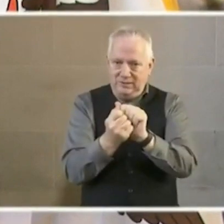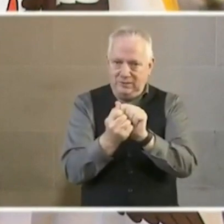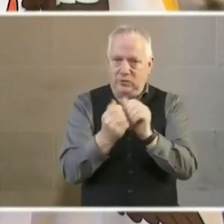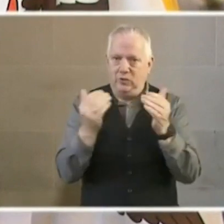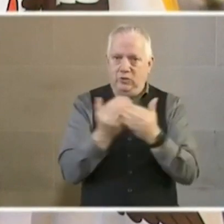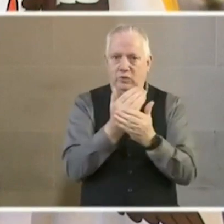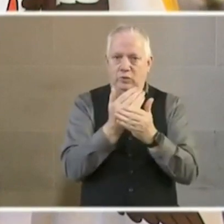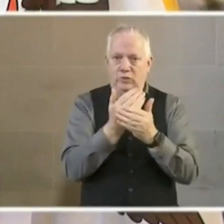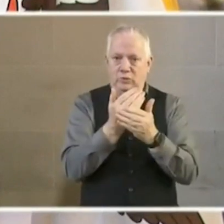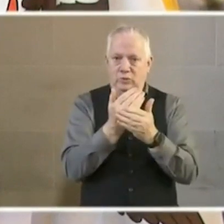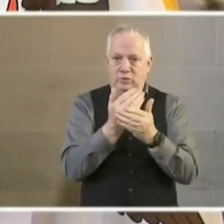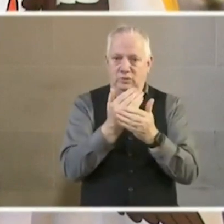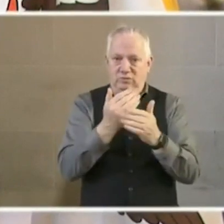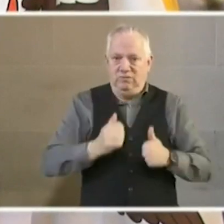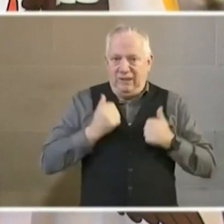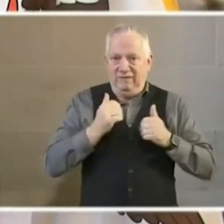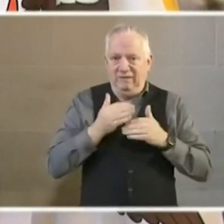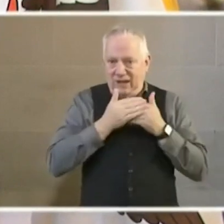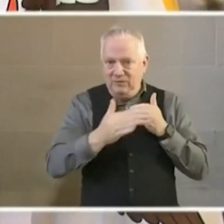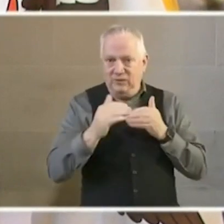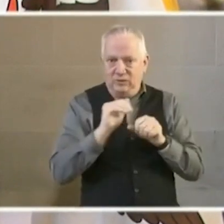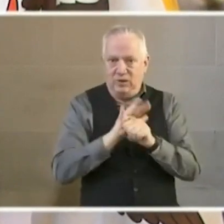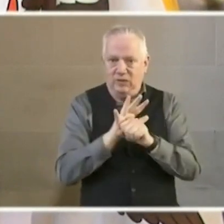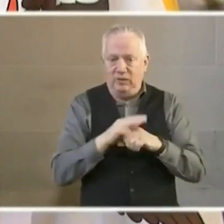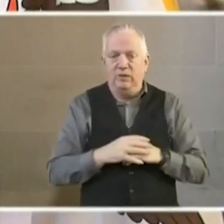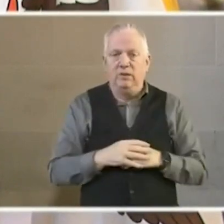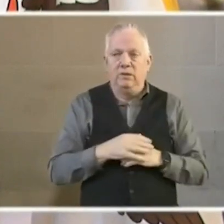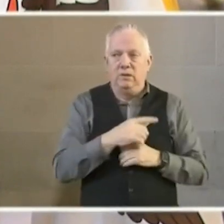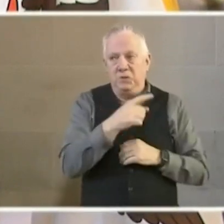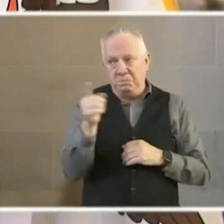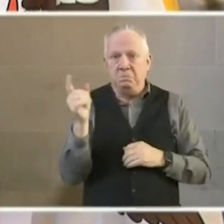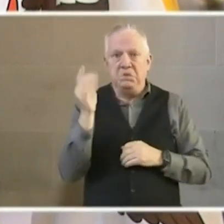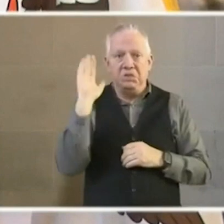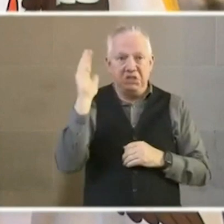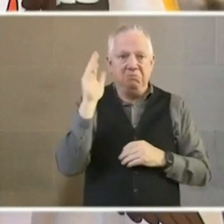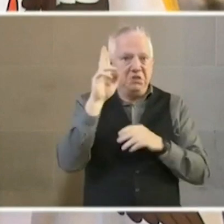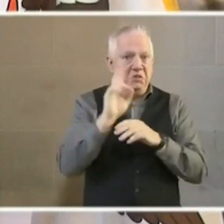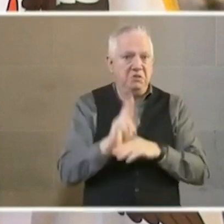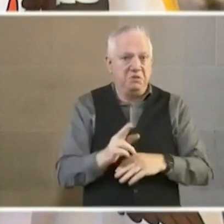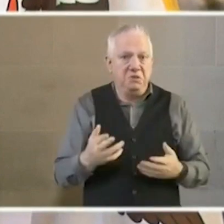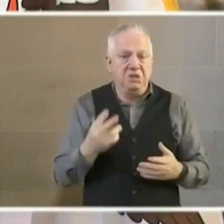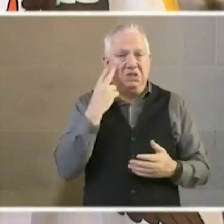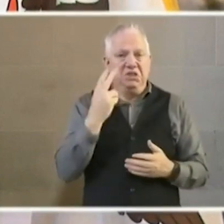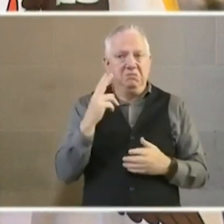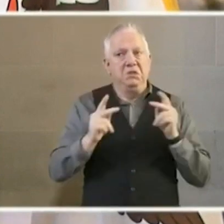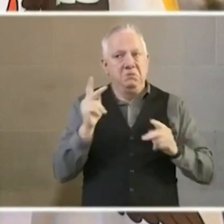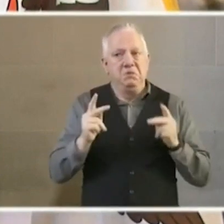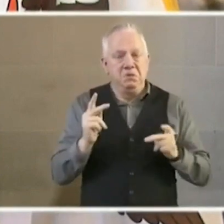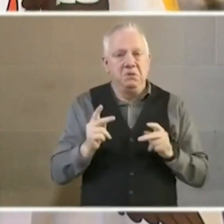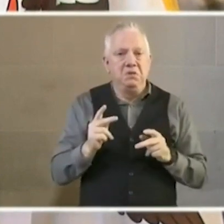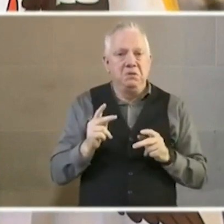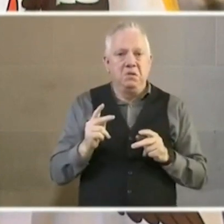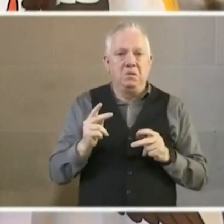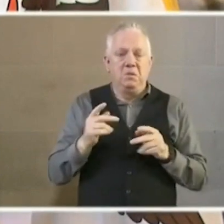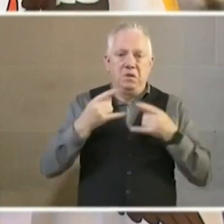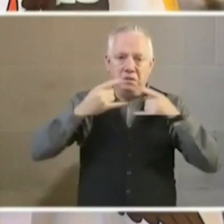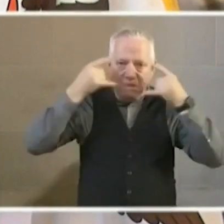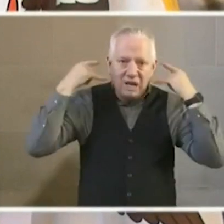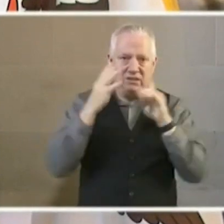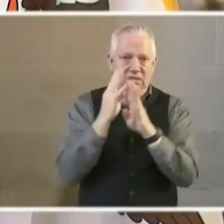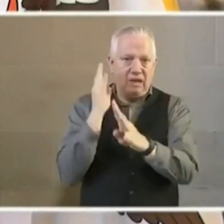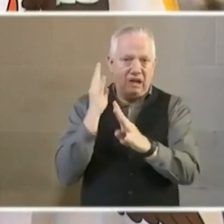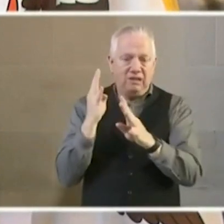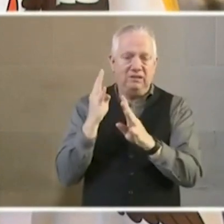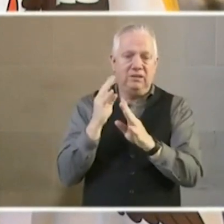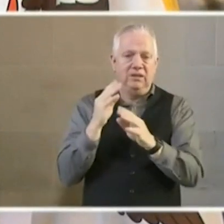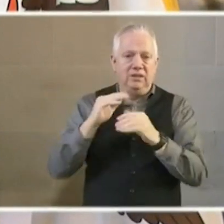our new normal as a result of COVID. And you all seem to be getting used to it. I see folks in line wearing their mask and keeping